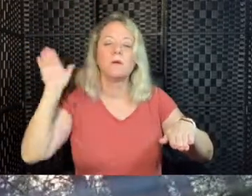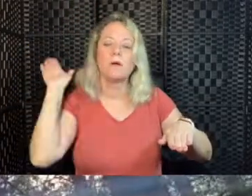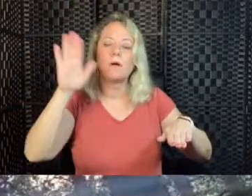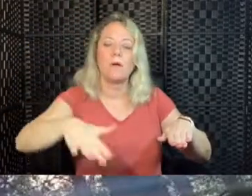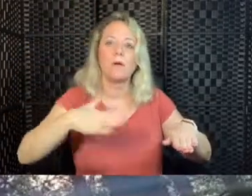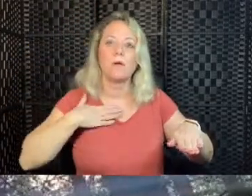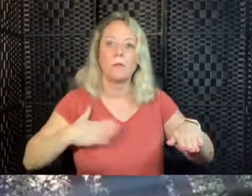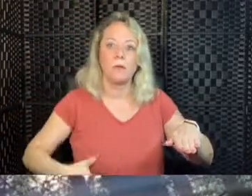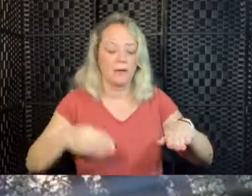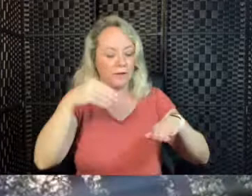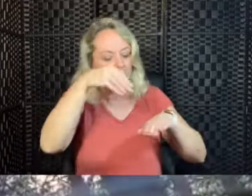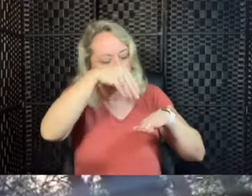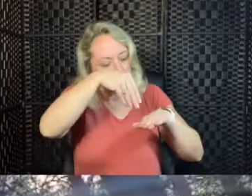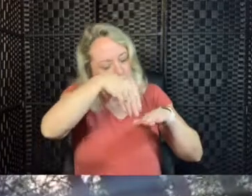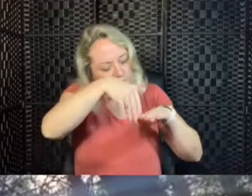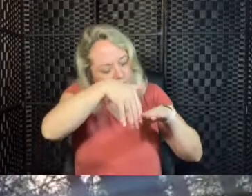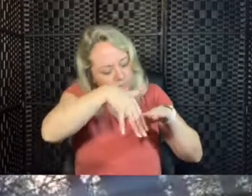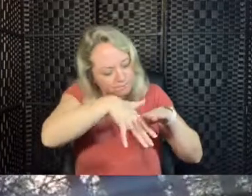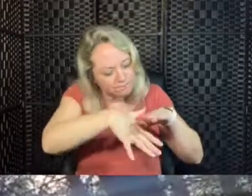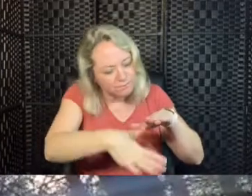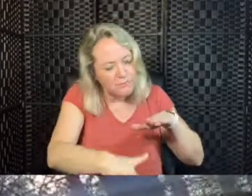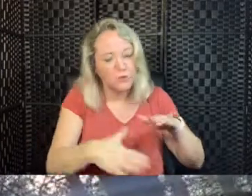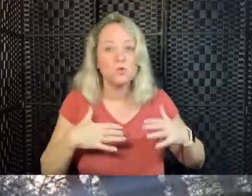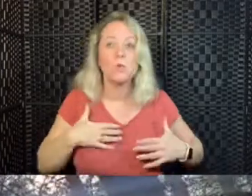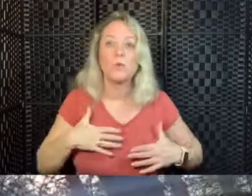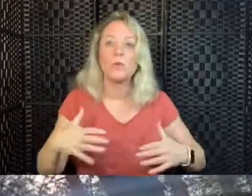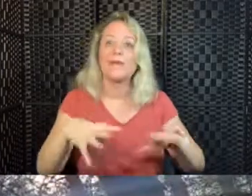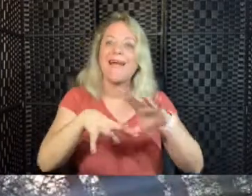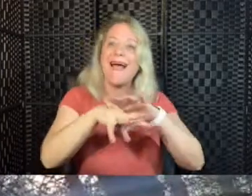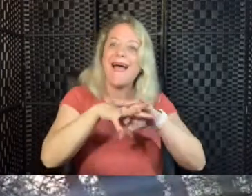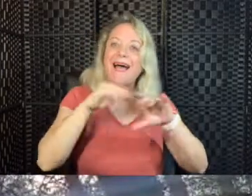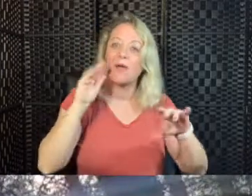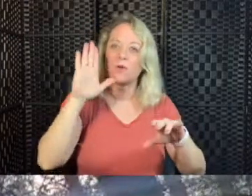Breath in up to the top of the head.